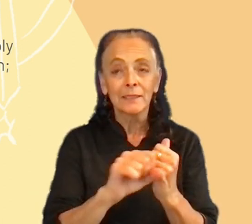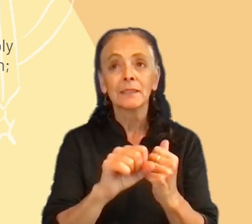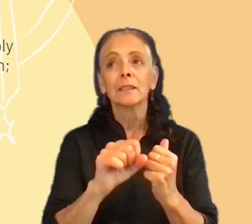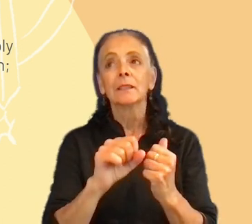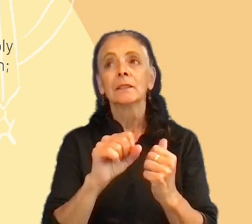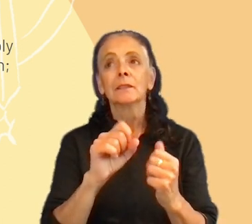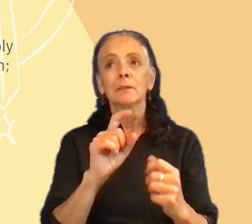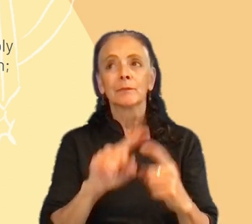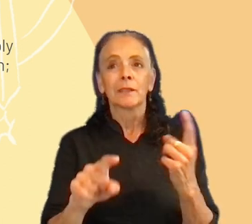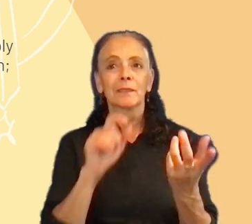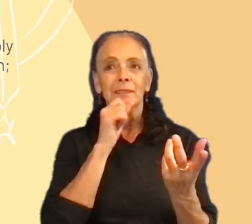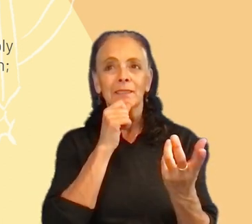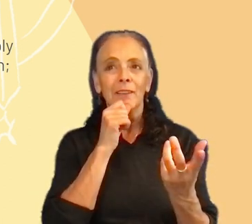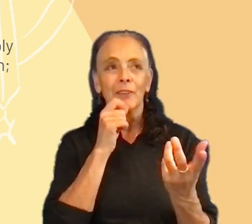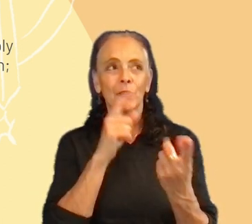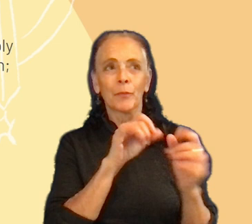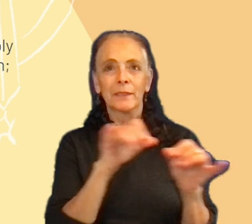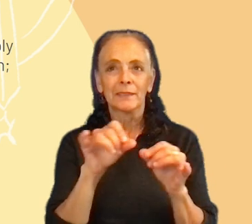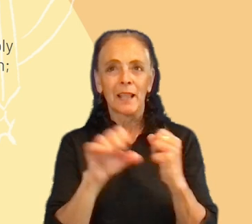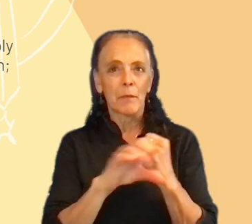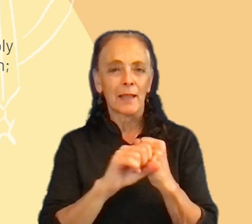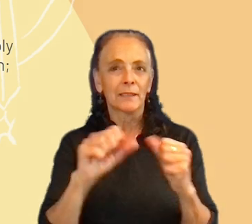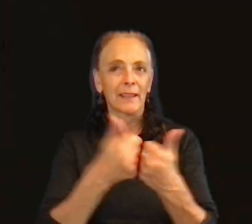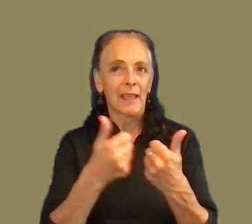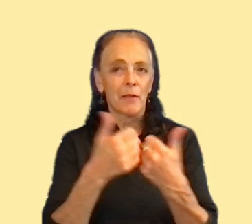from these same ads in the gameplay session.